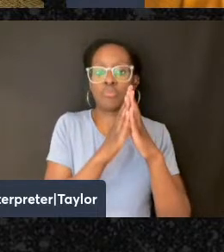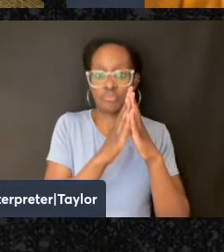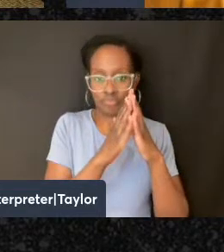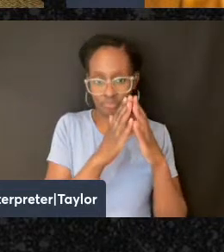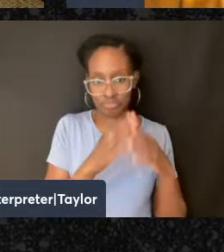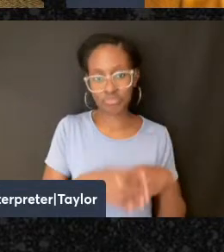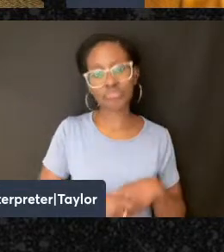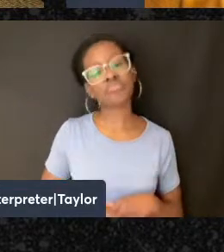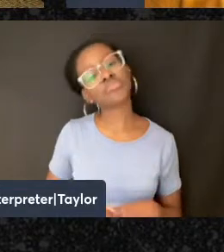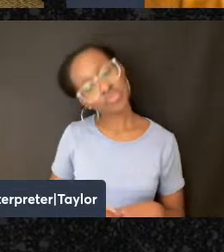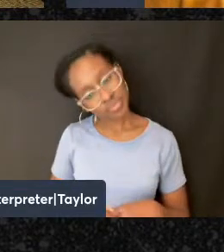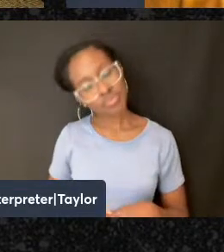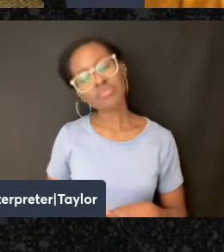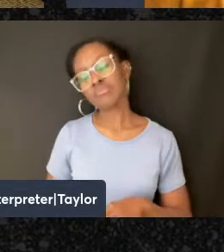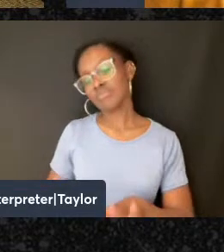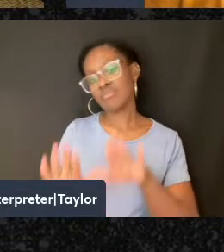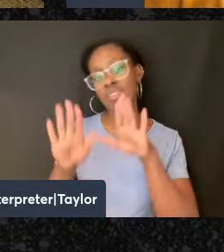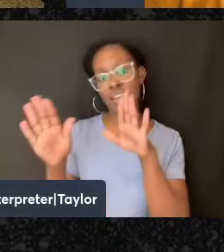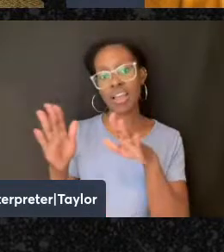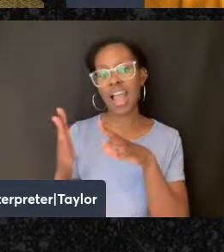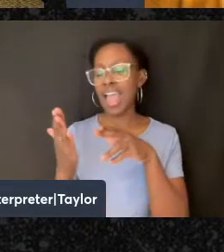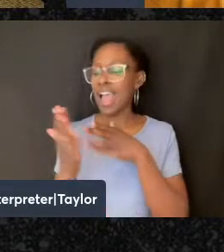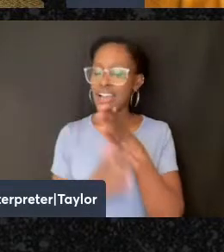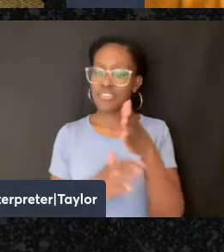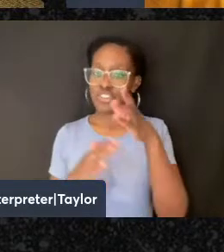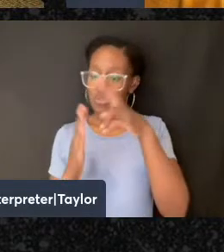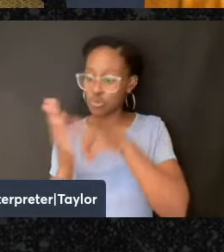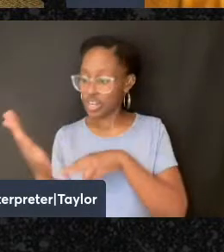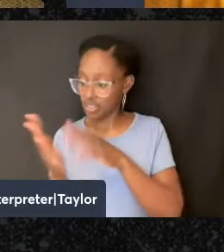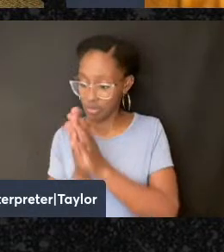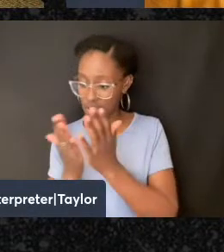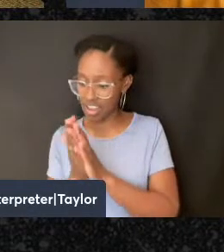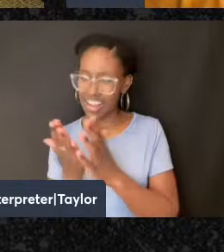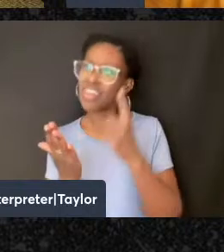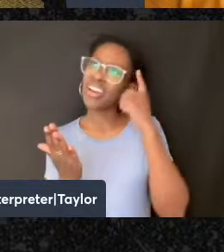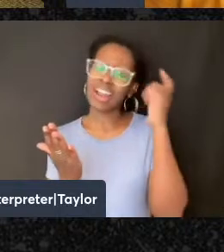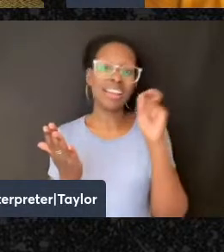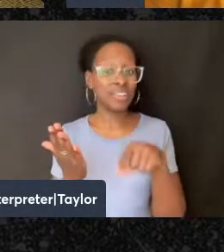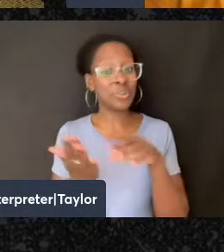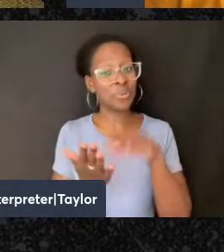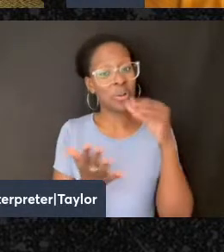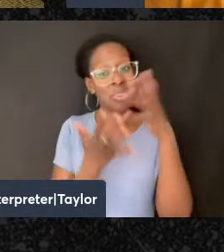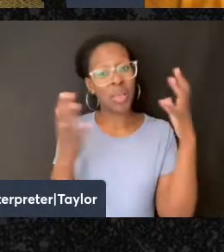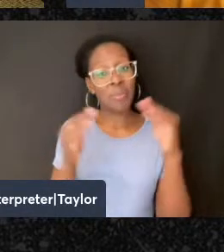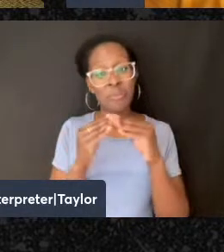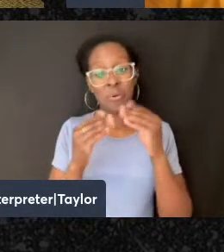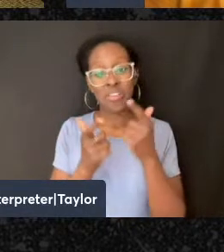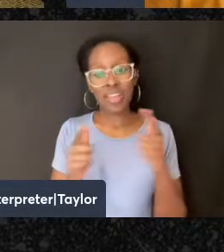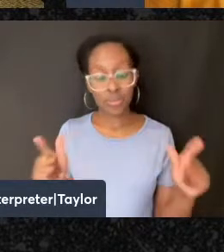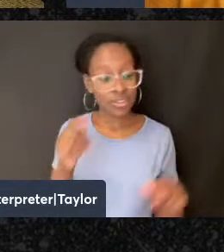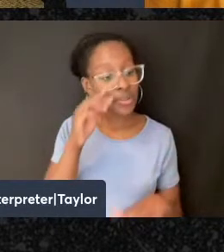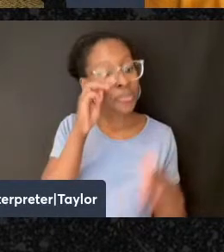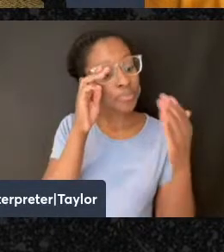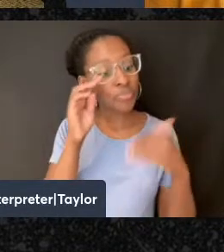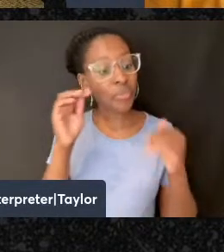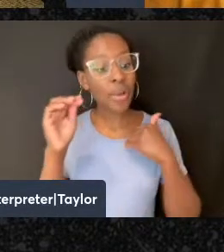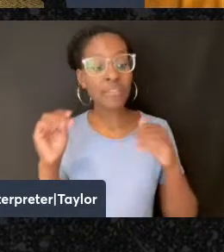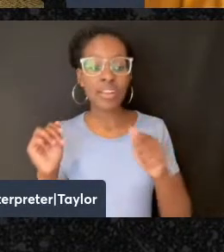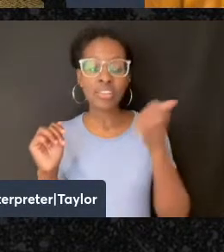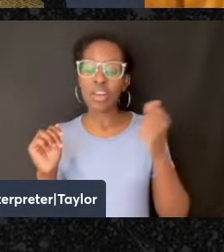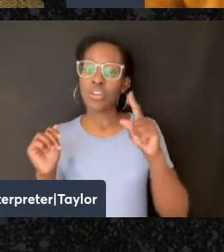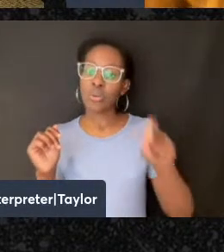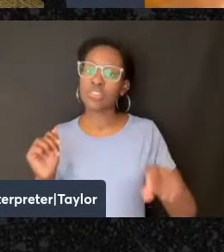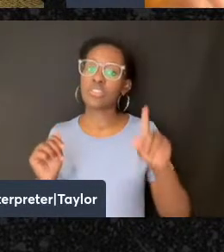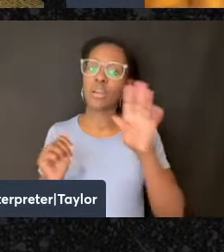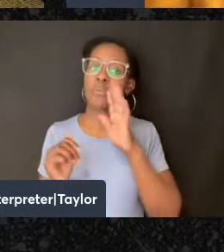admit that I did come out of the book thinking I need to learn a lot more languages. So we have another question that I'm going to read to you, which